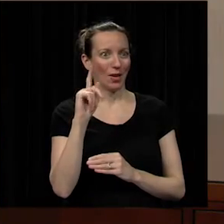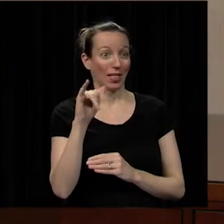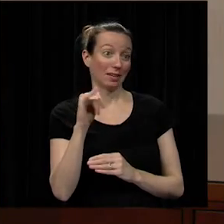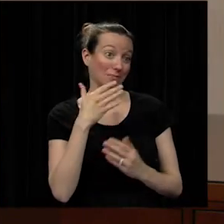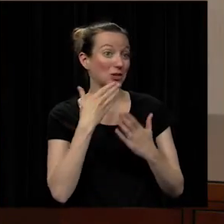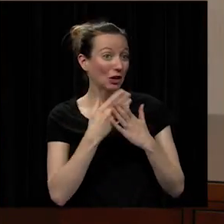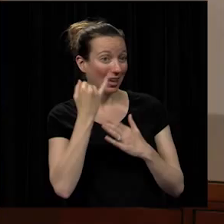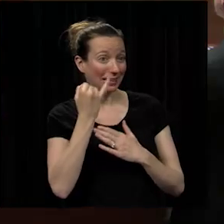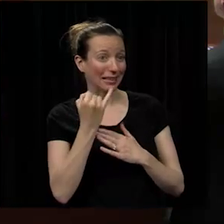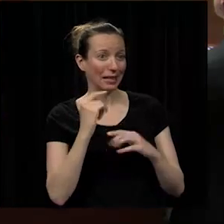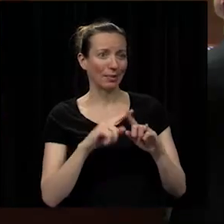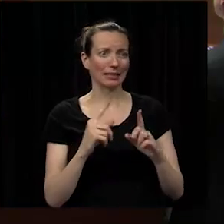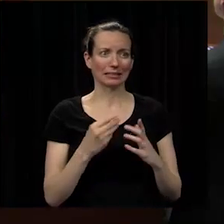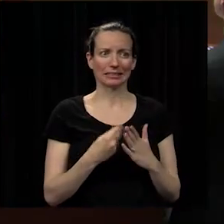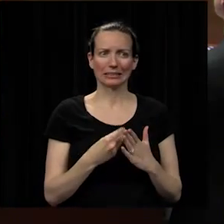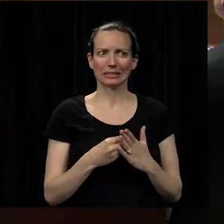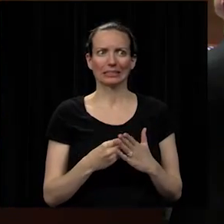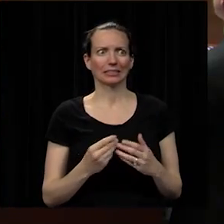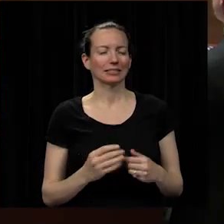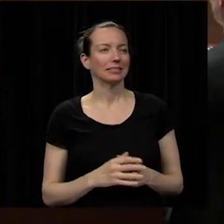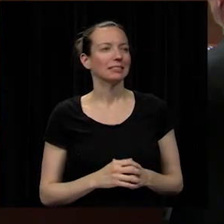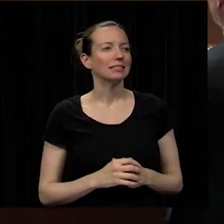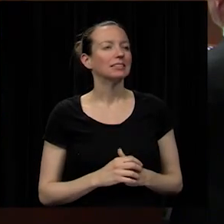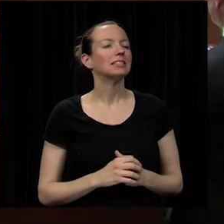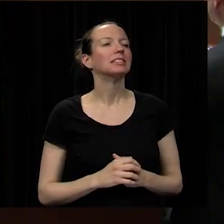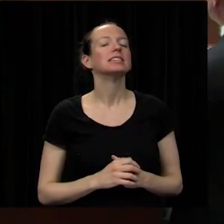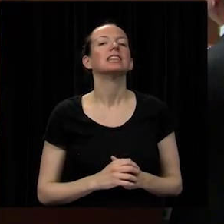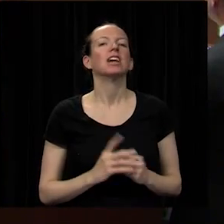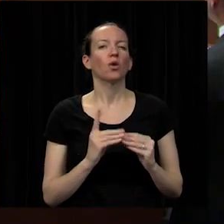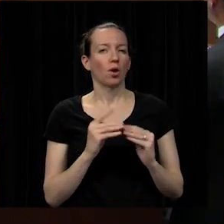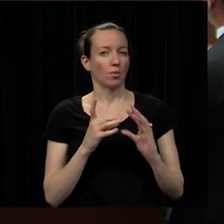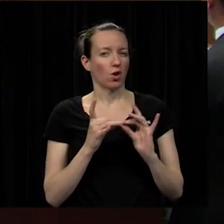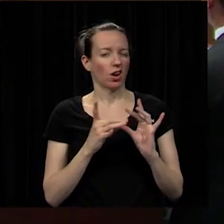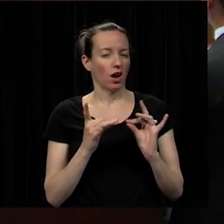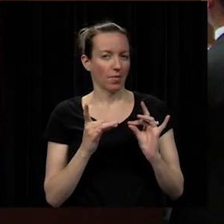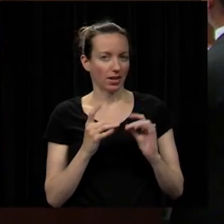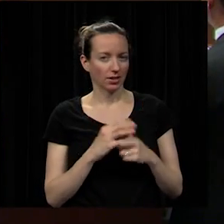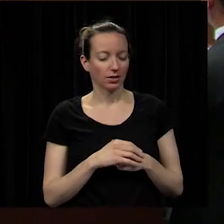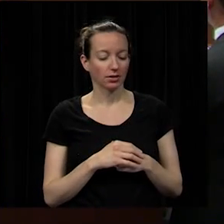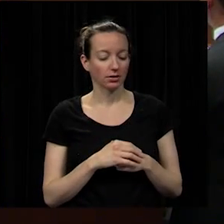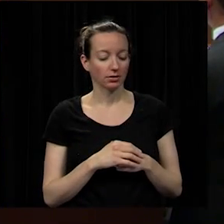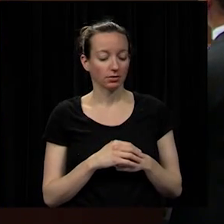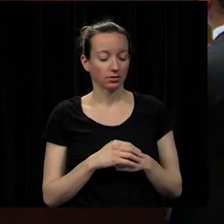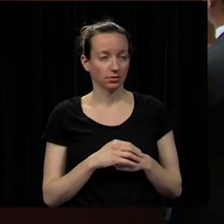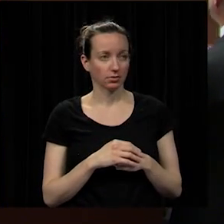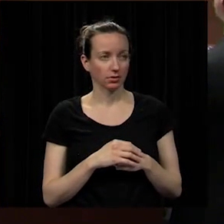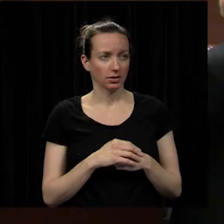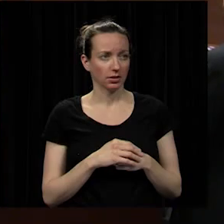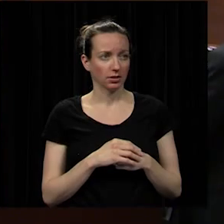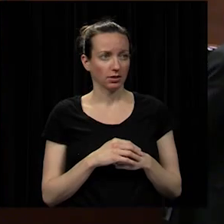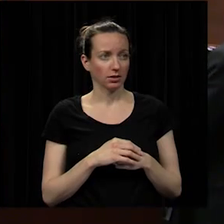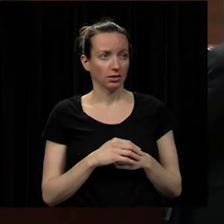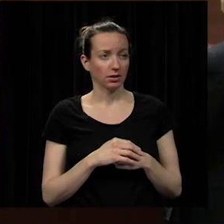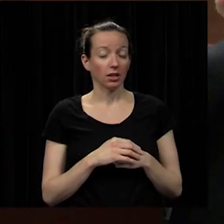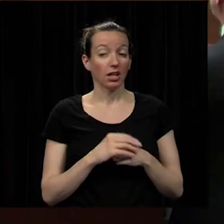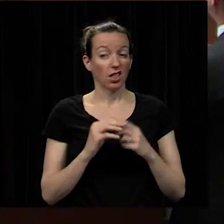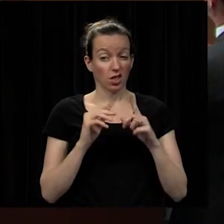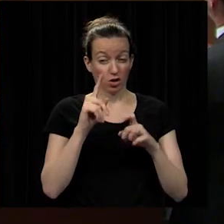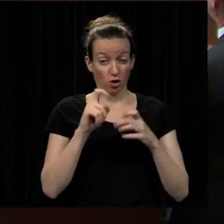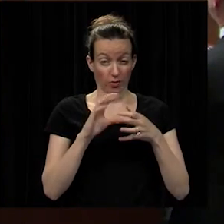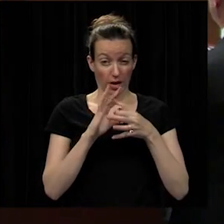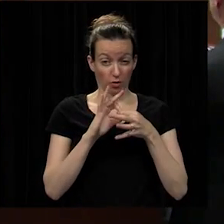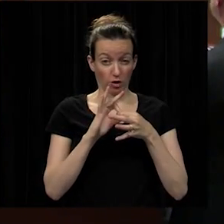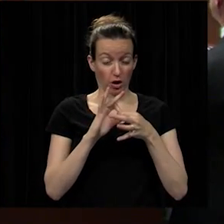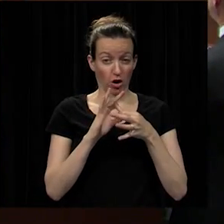just just one more comment to my fellow board members when we looked at the survey that parents said about the